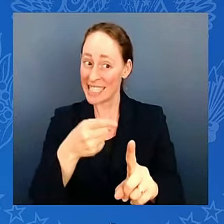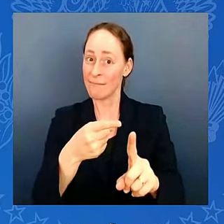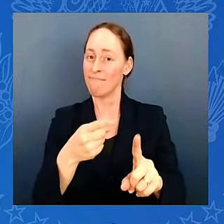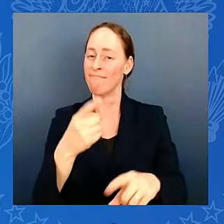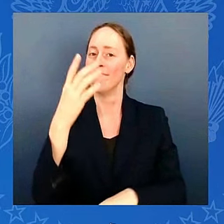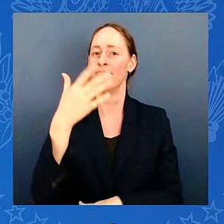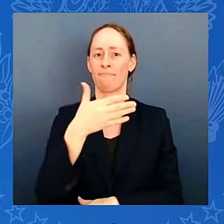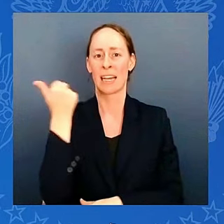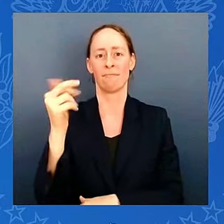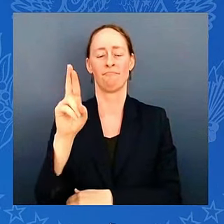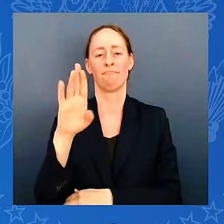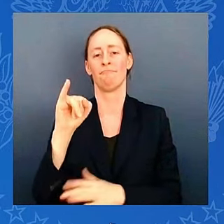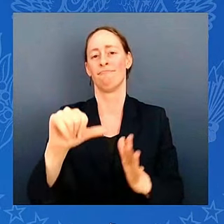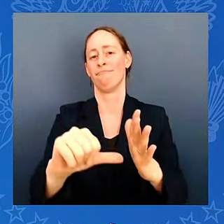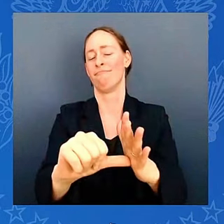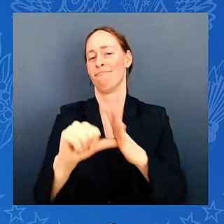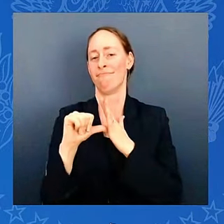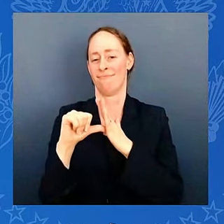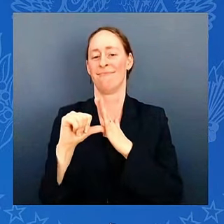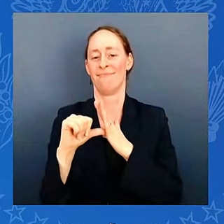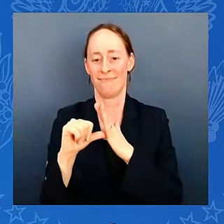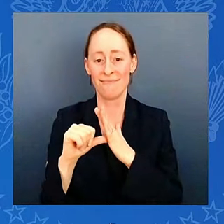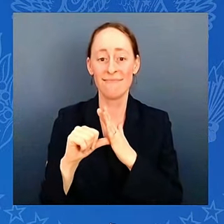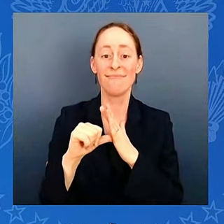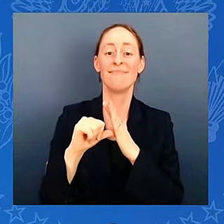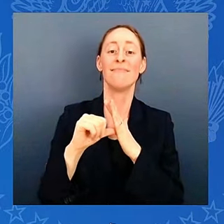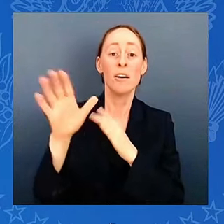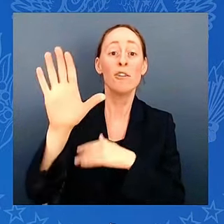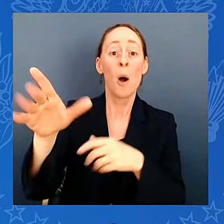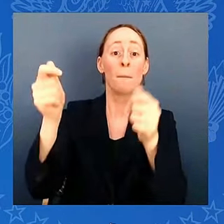Series as a coach. I told him.